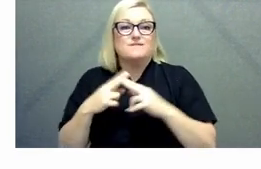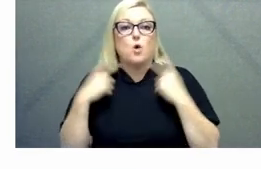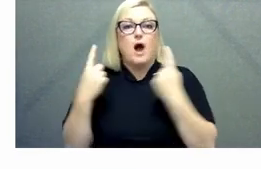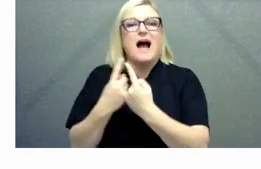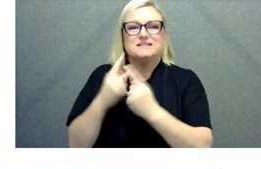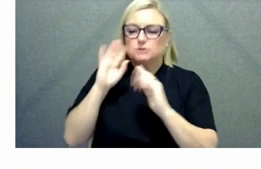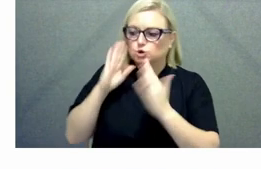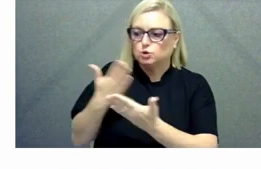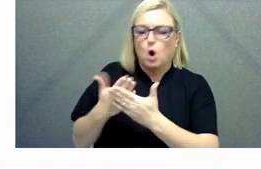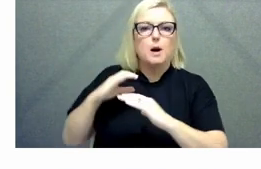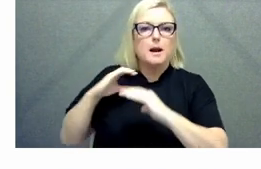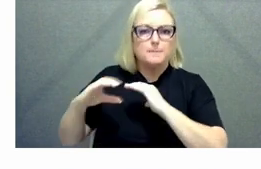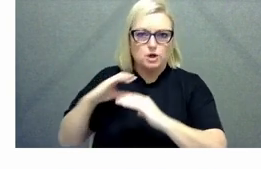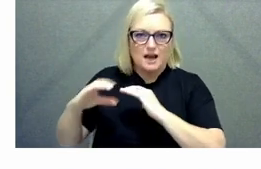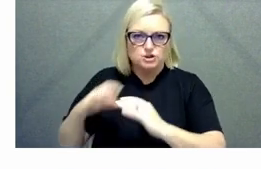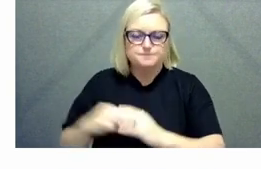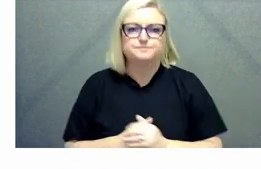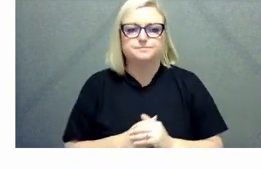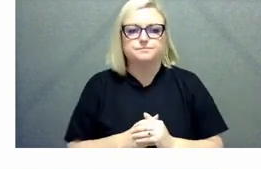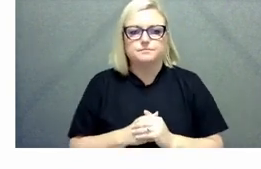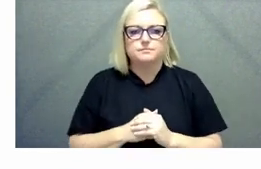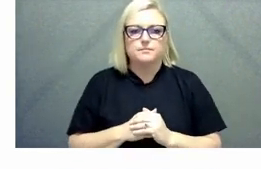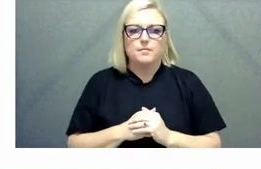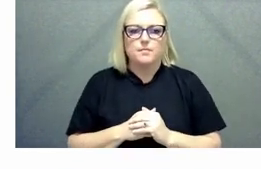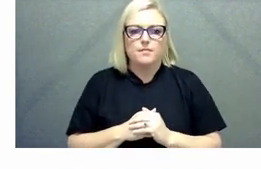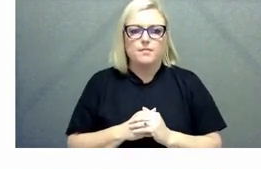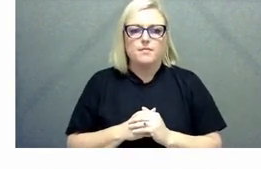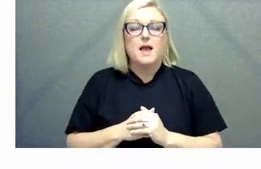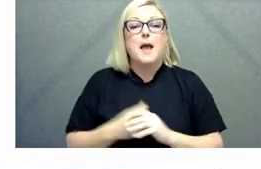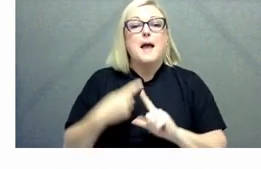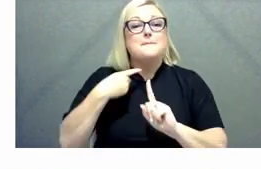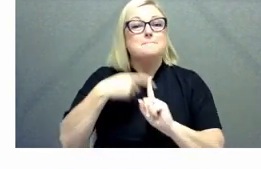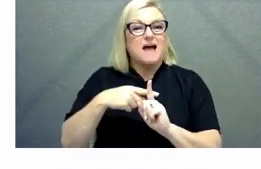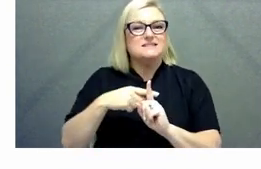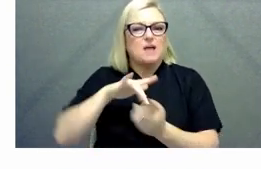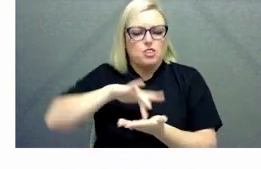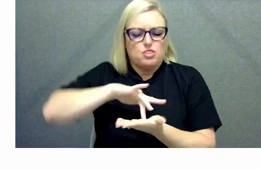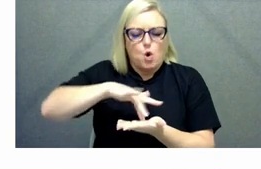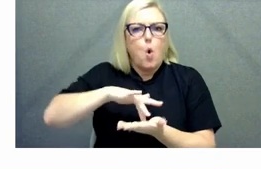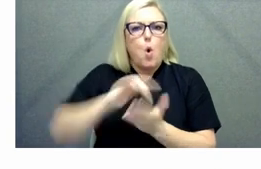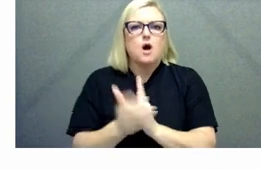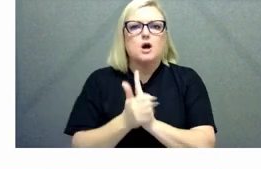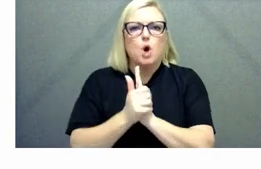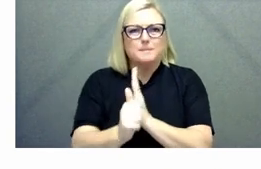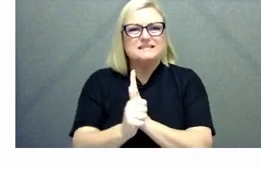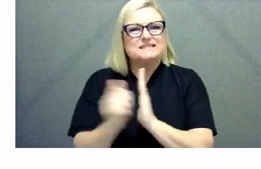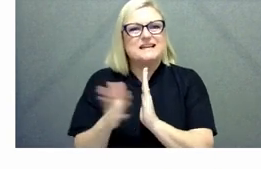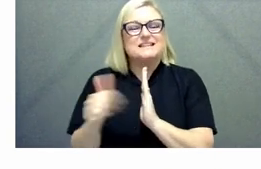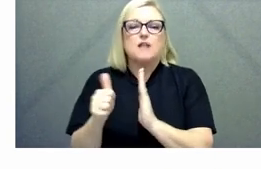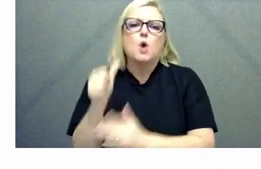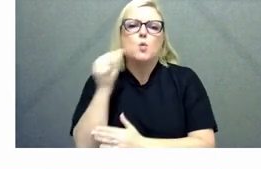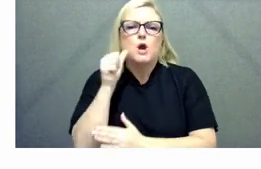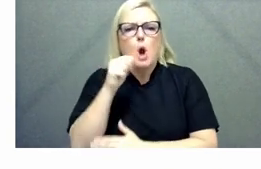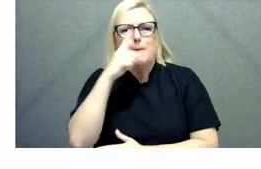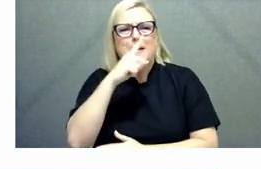um and I I do also think those core competencies you've always got a something that you're good at something that you're